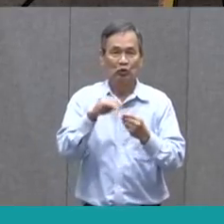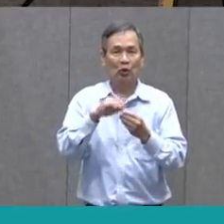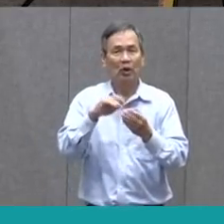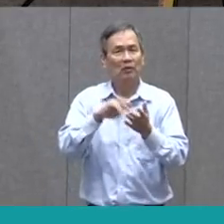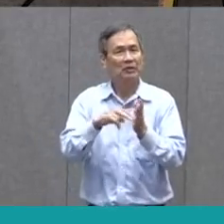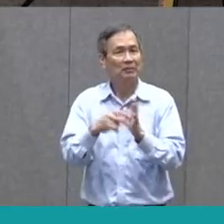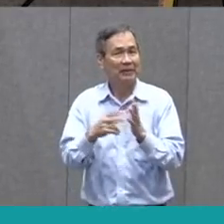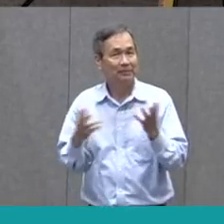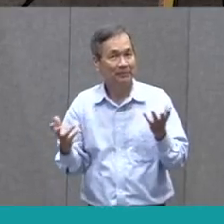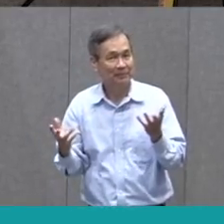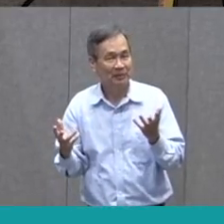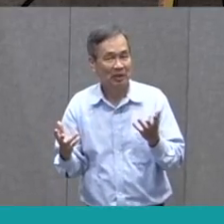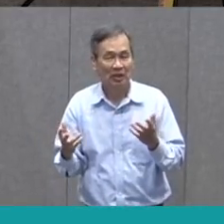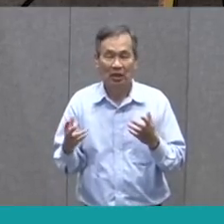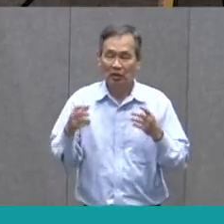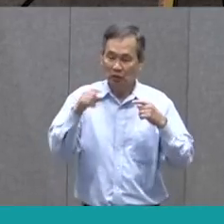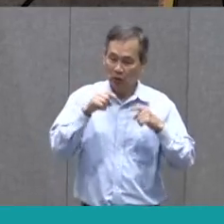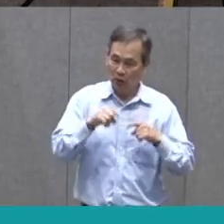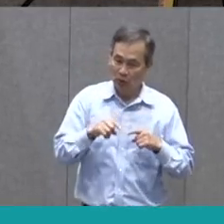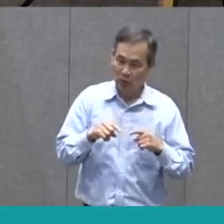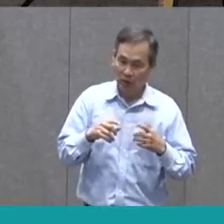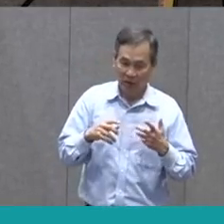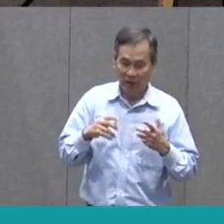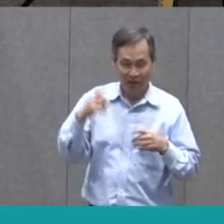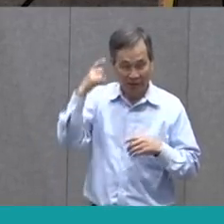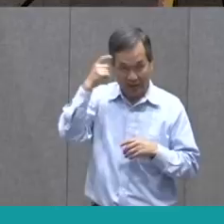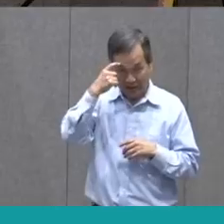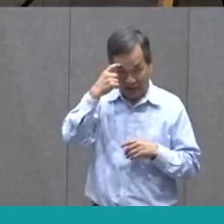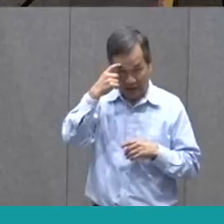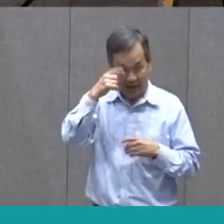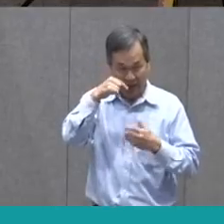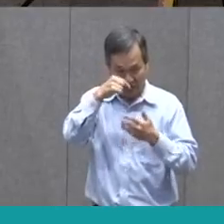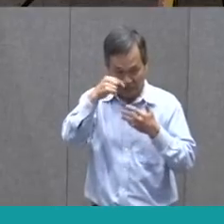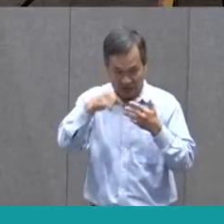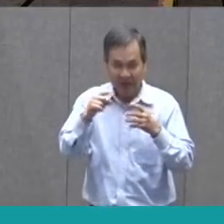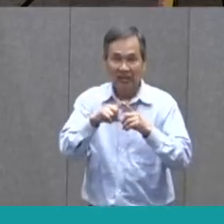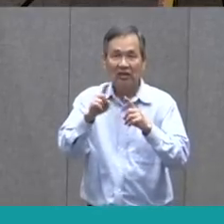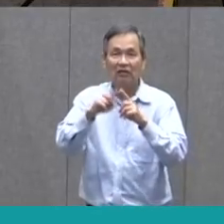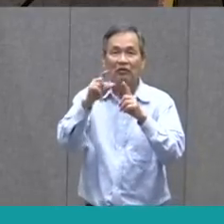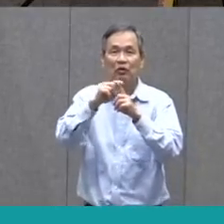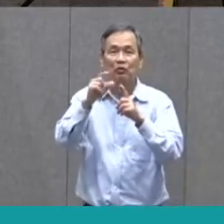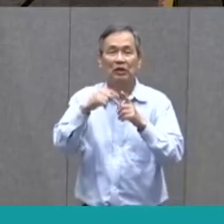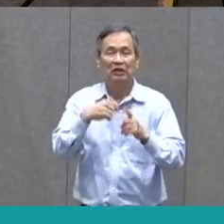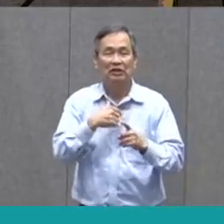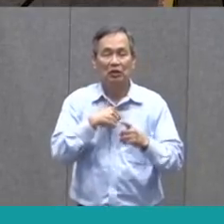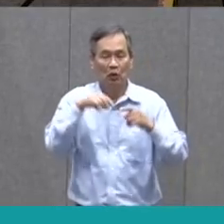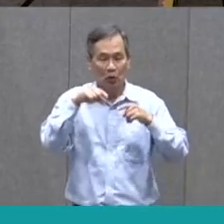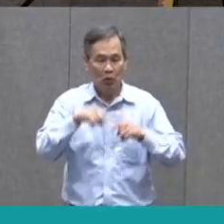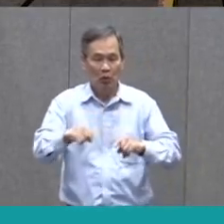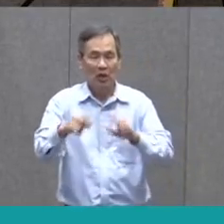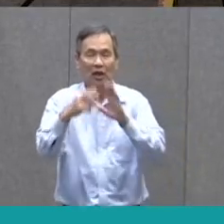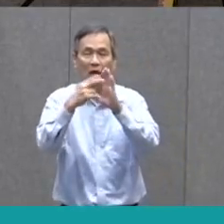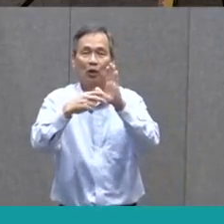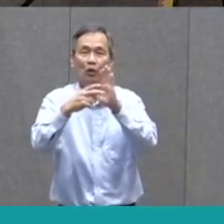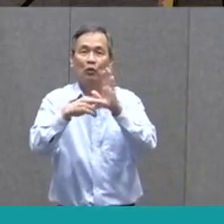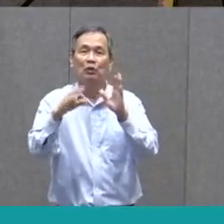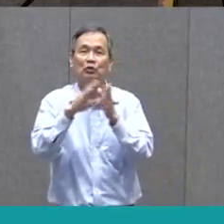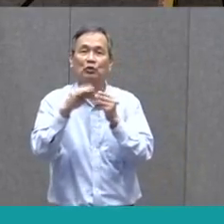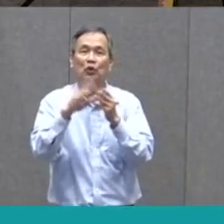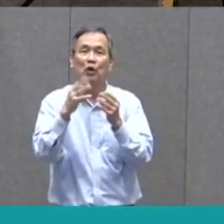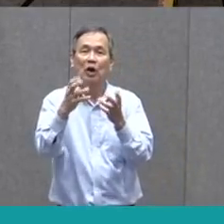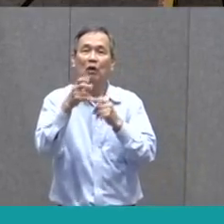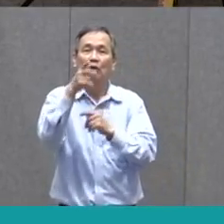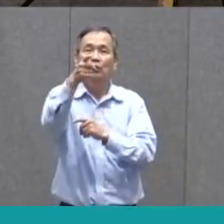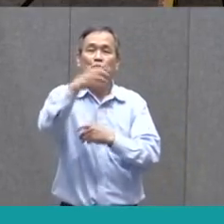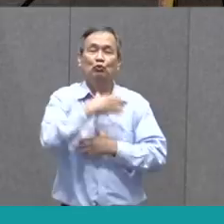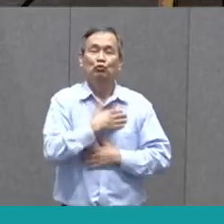story? So while we're thinking about all of these things, I really want you to enjoy what I'm